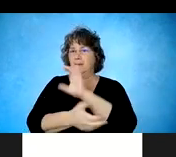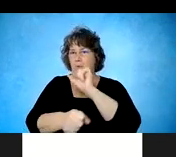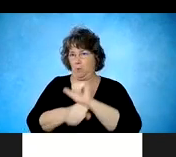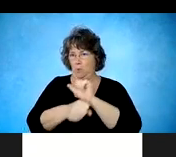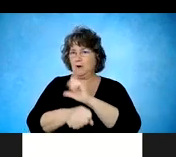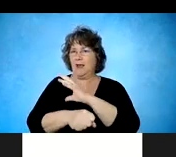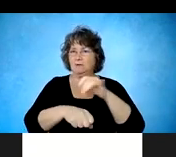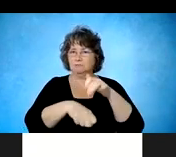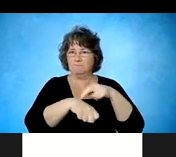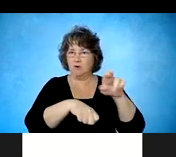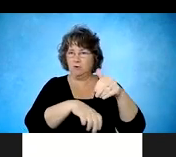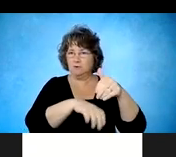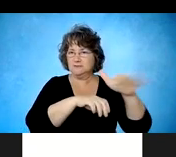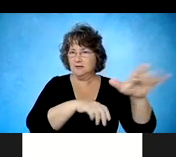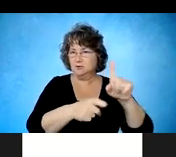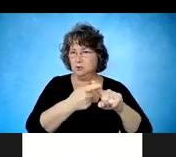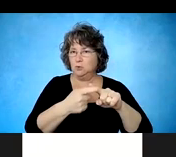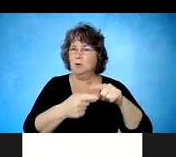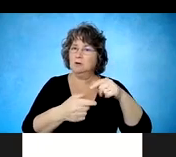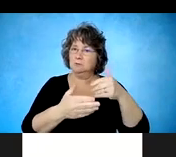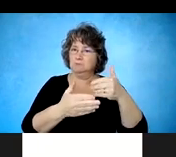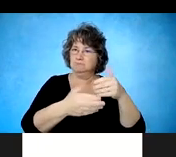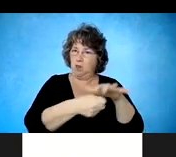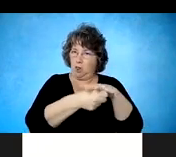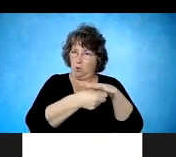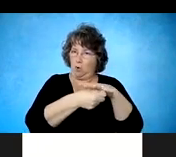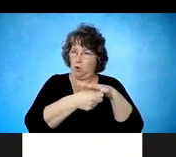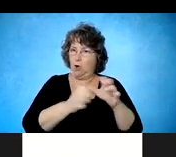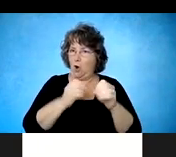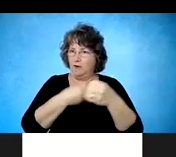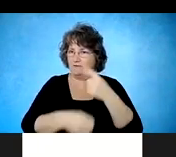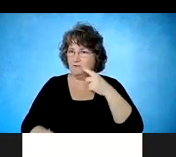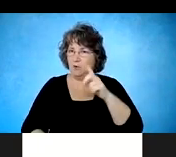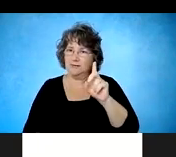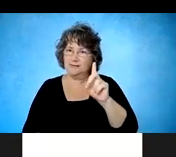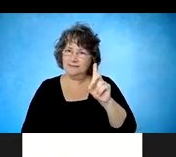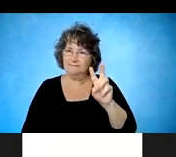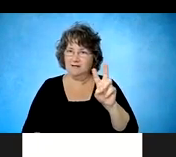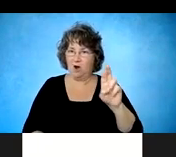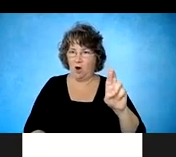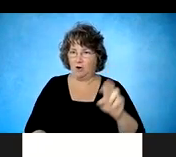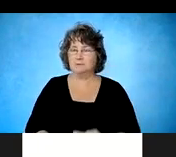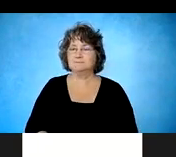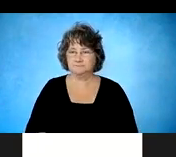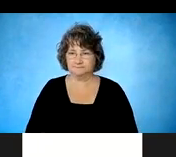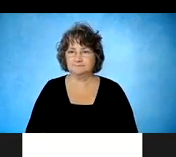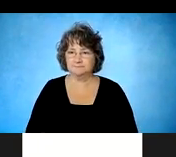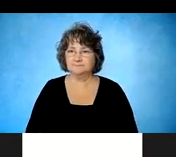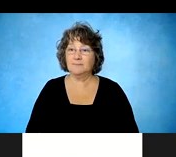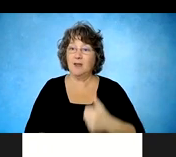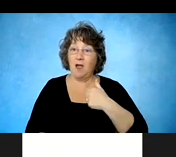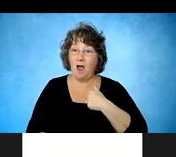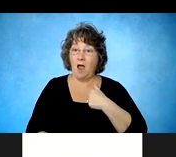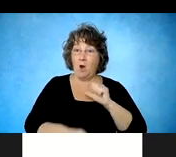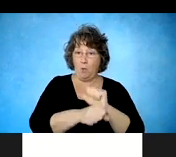office. The goal is to schedule an intake meeting with patients and the DVR counselor, either in